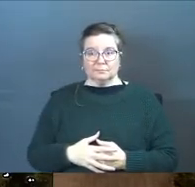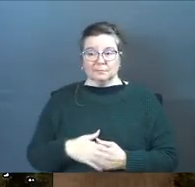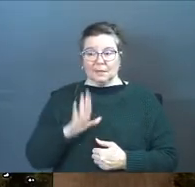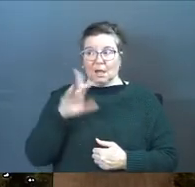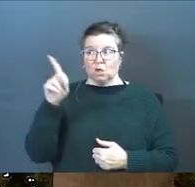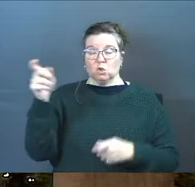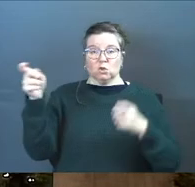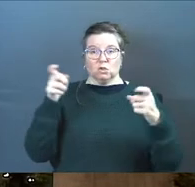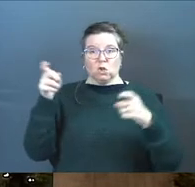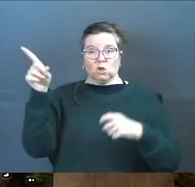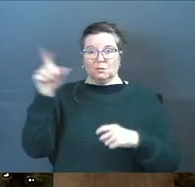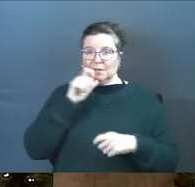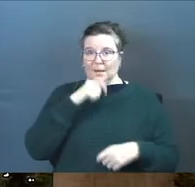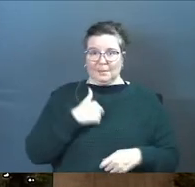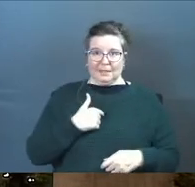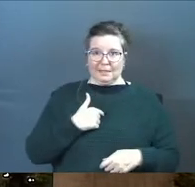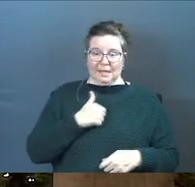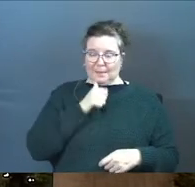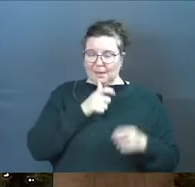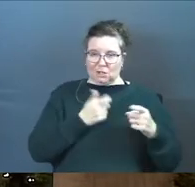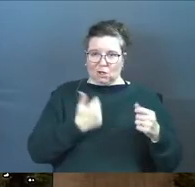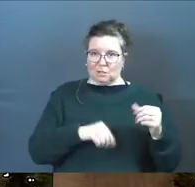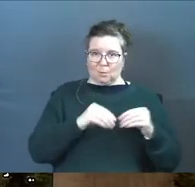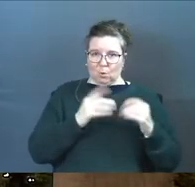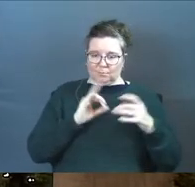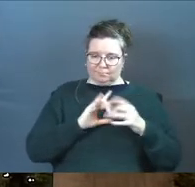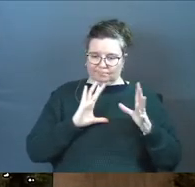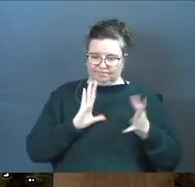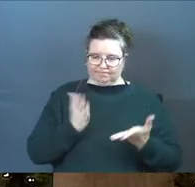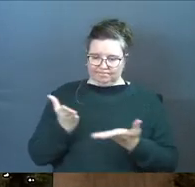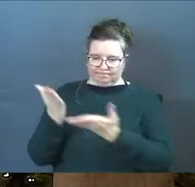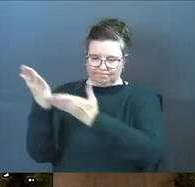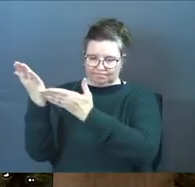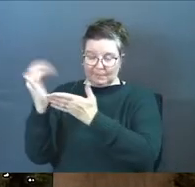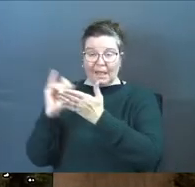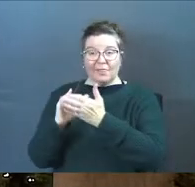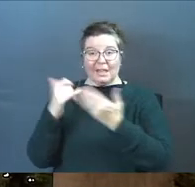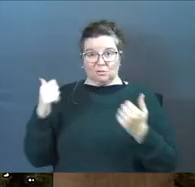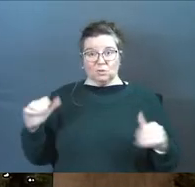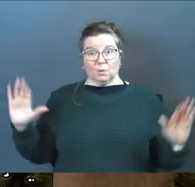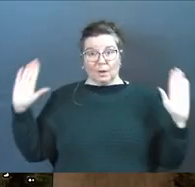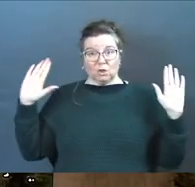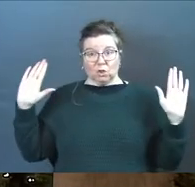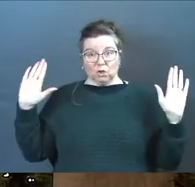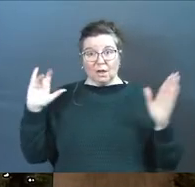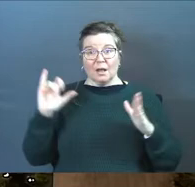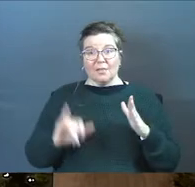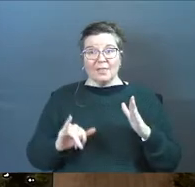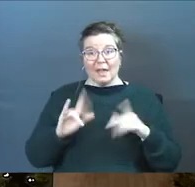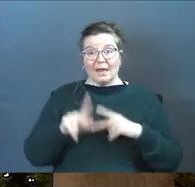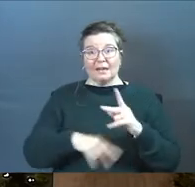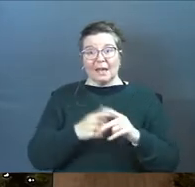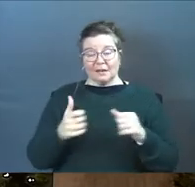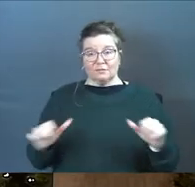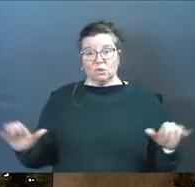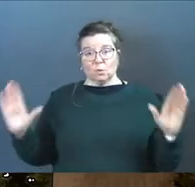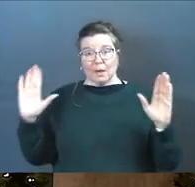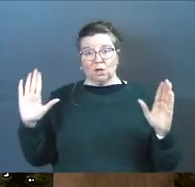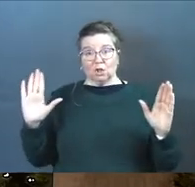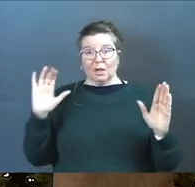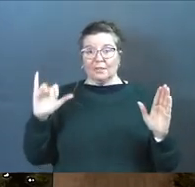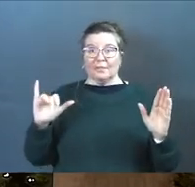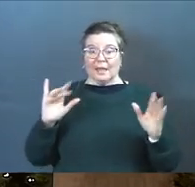God you're in charge and I'm not in charge anymore and that's surrender and that kind of surrender